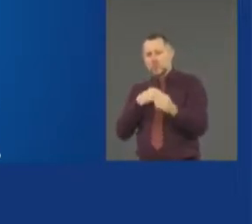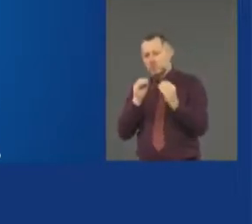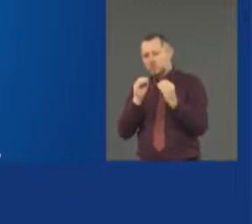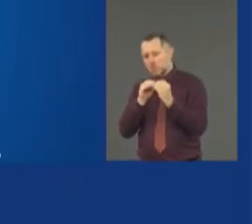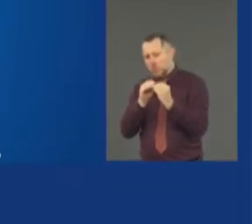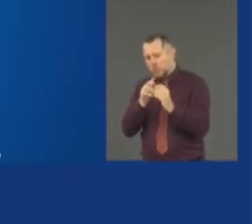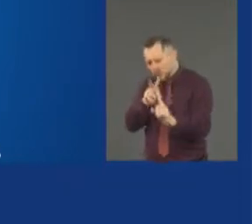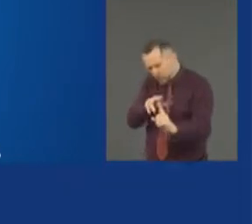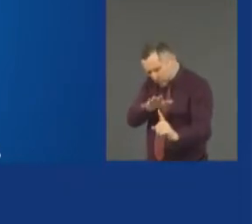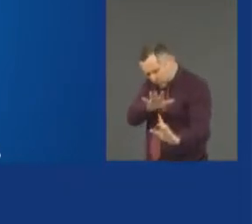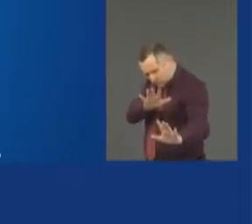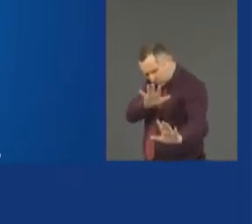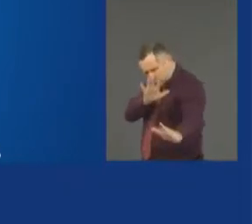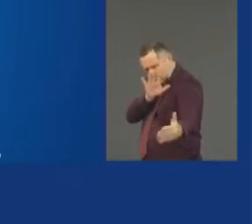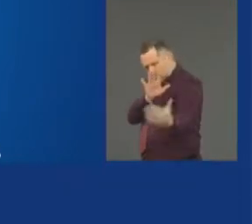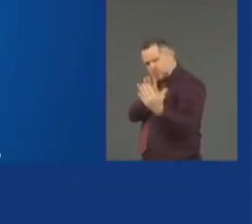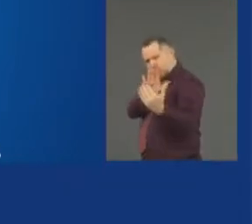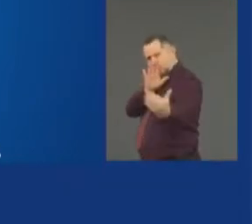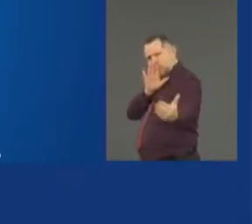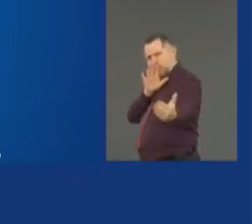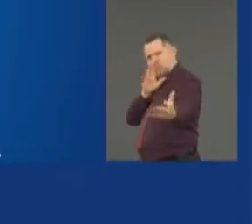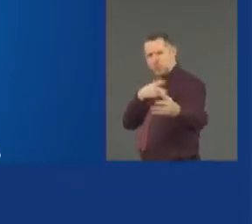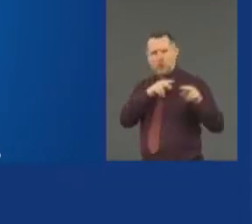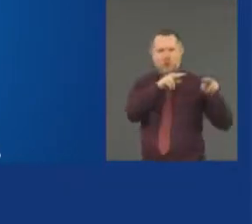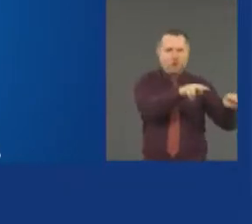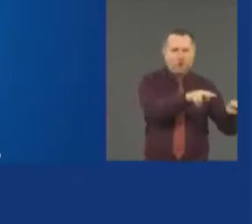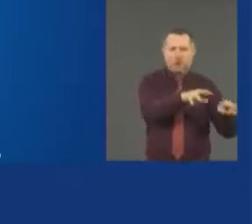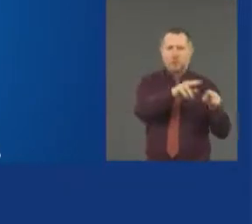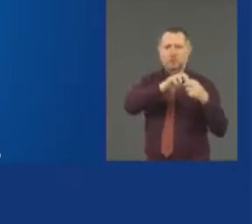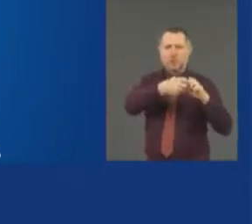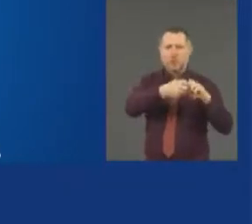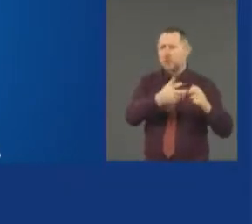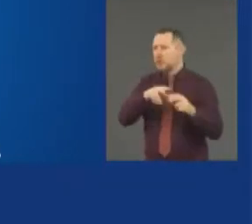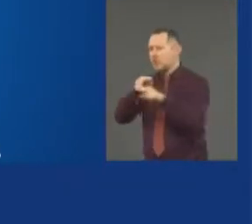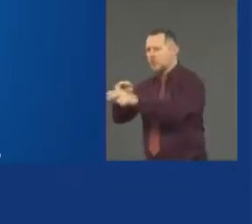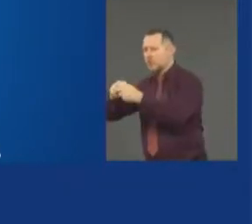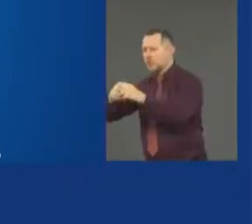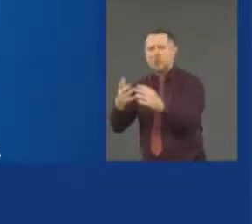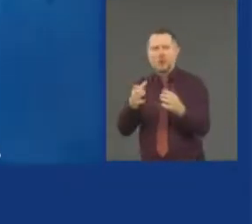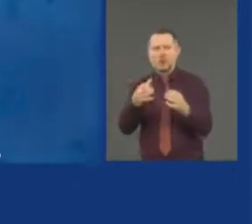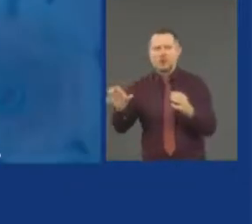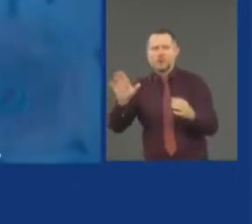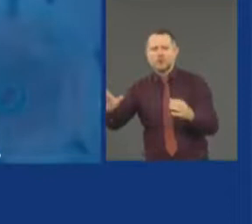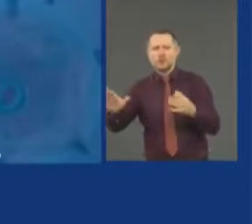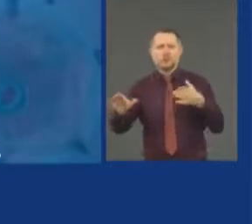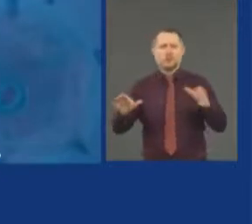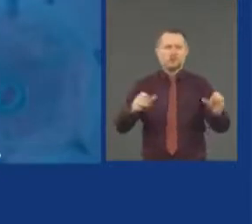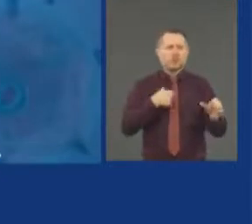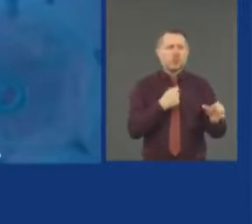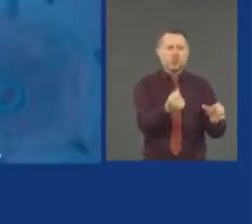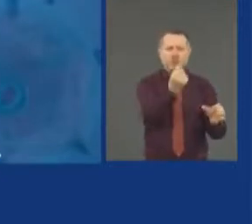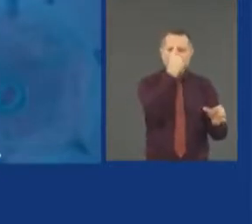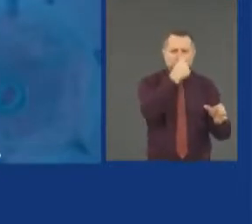issues. You want to solve a problem, let's understand what we're trying to solve for first.